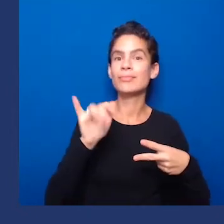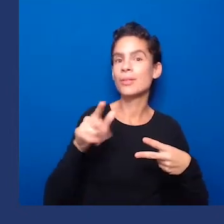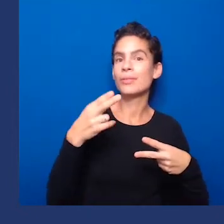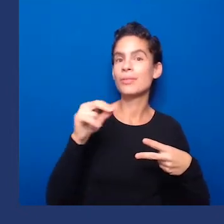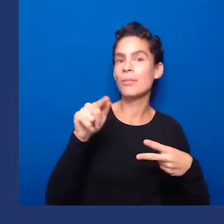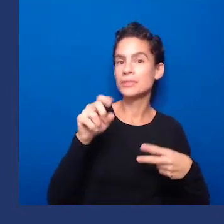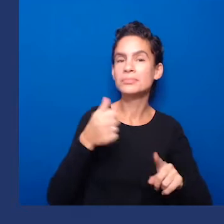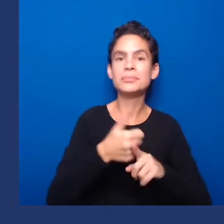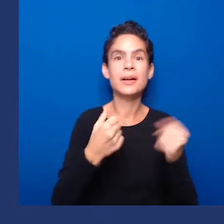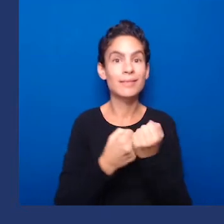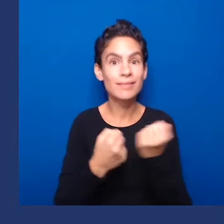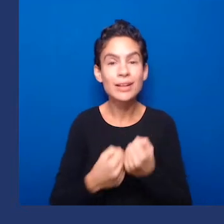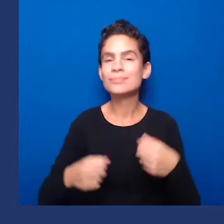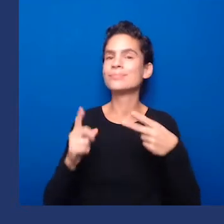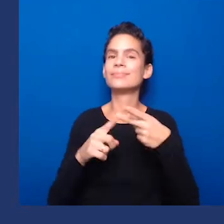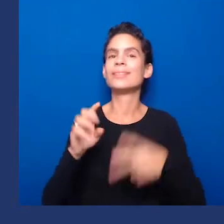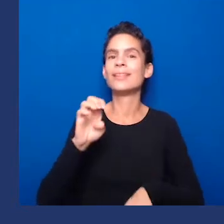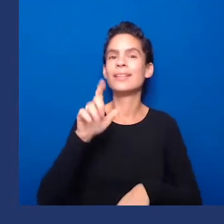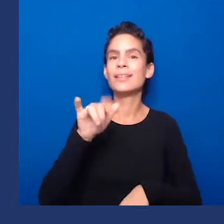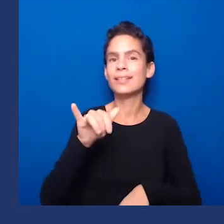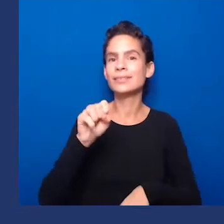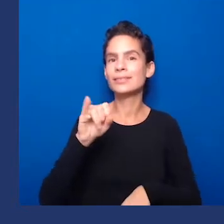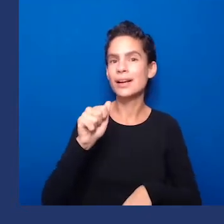-Dewer, a staff attorney, speak over video chat.